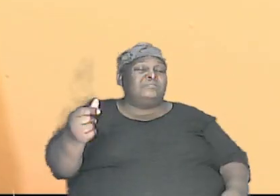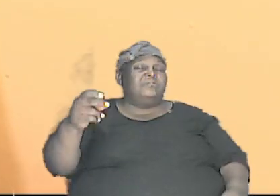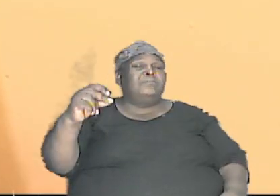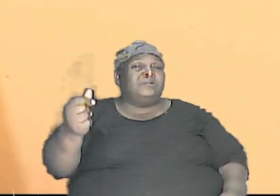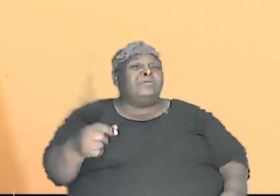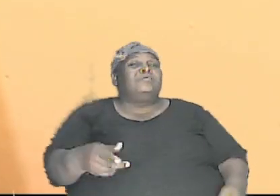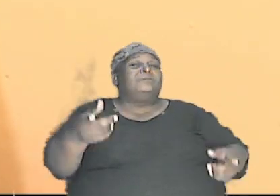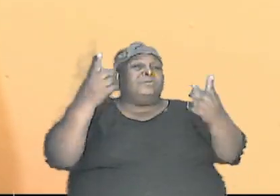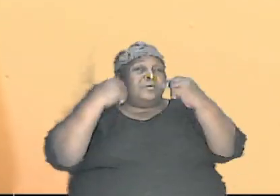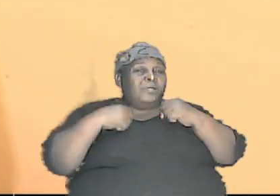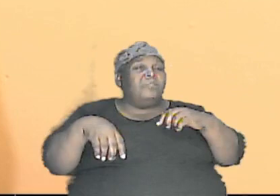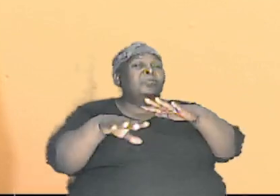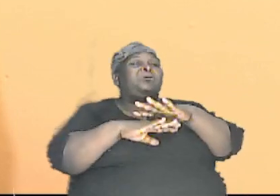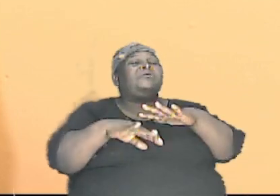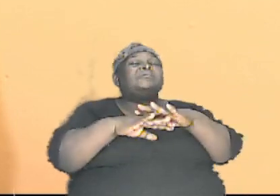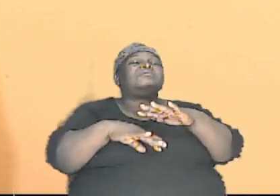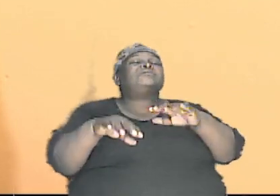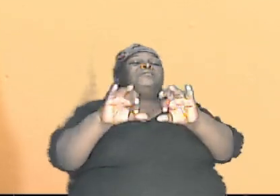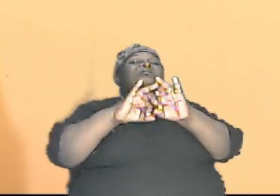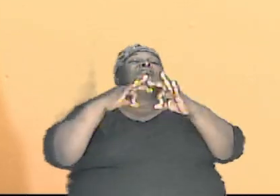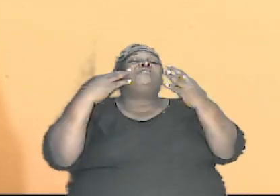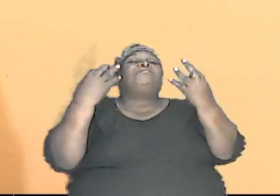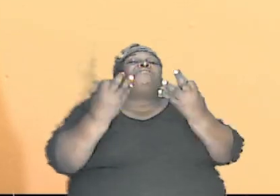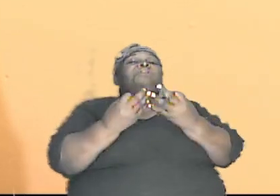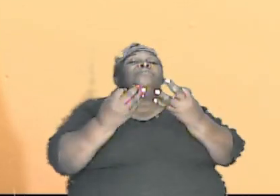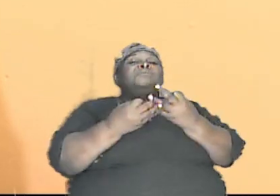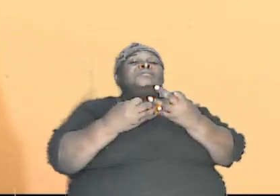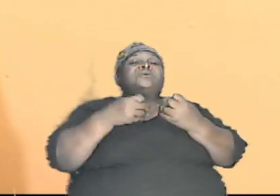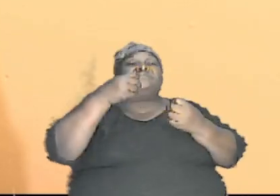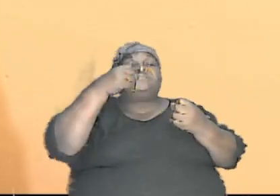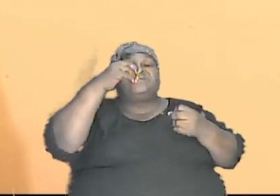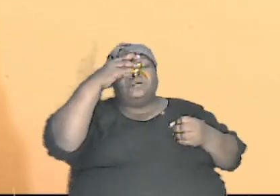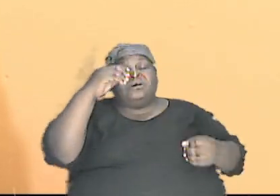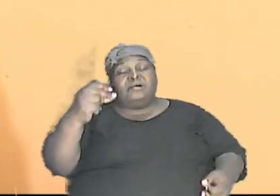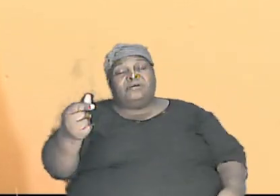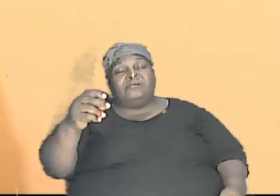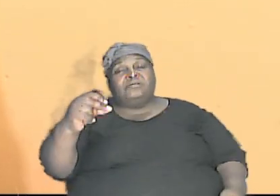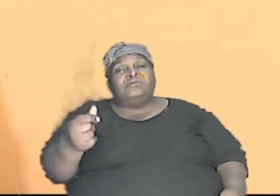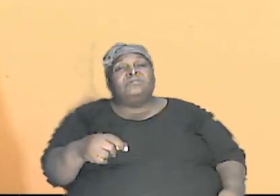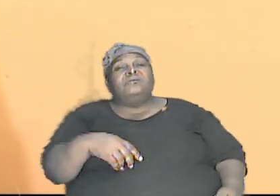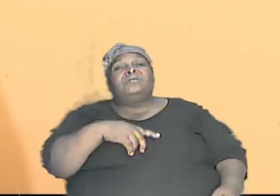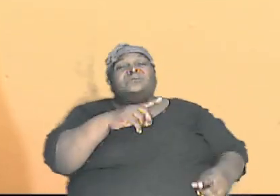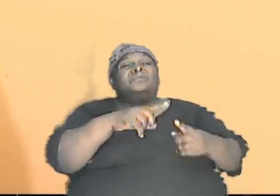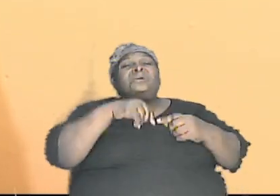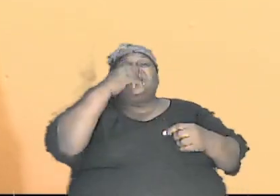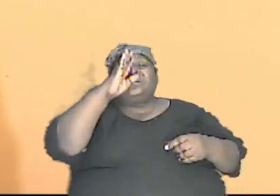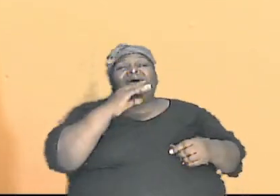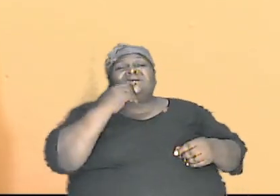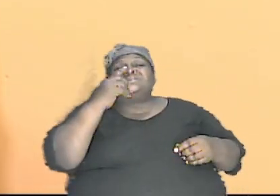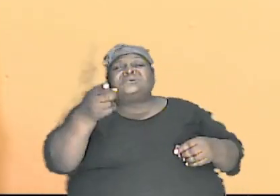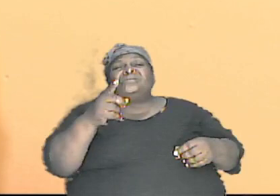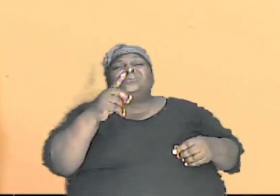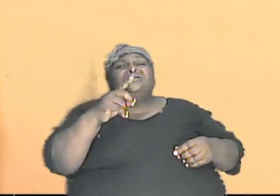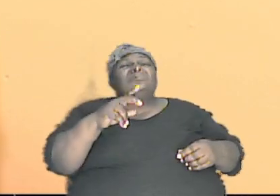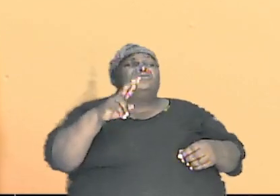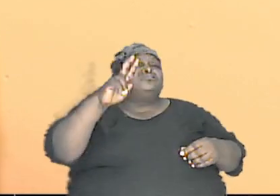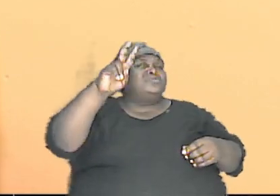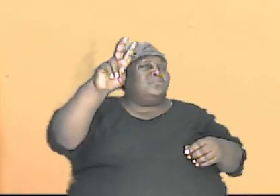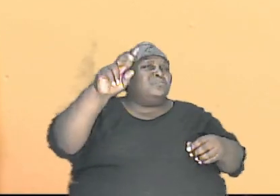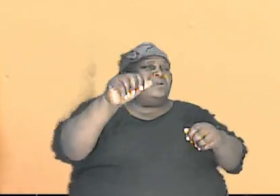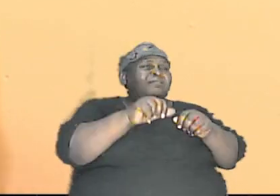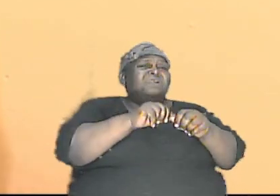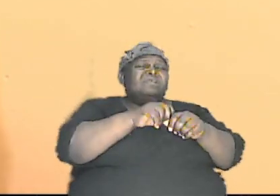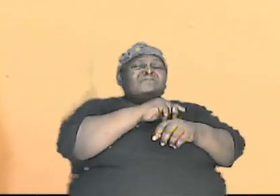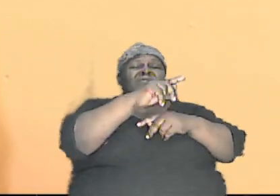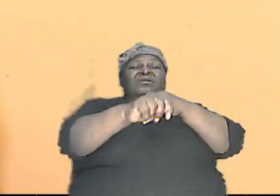under the family of dogs so when God said two of every kind he didn't he's not talking about